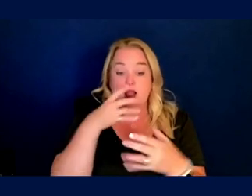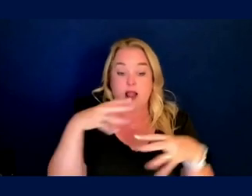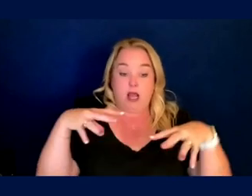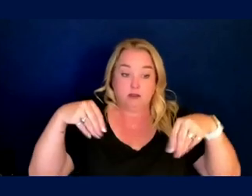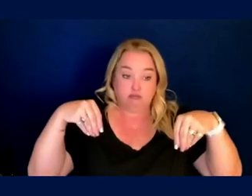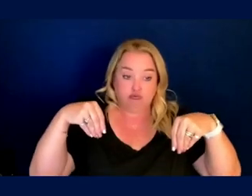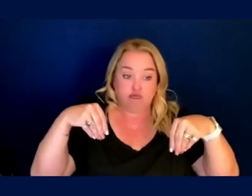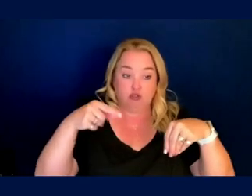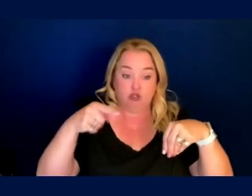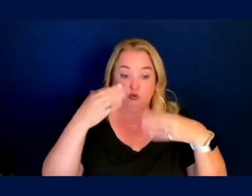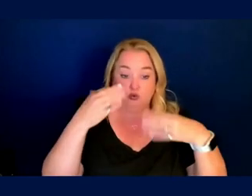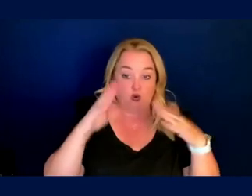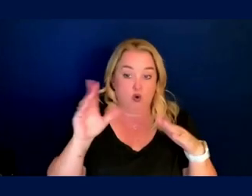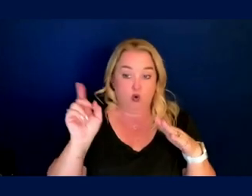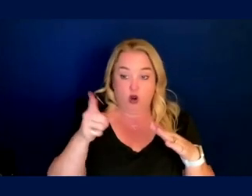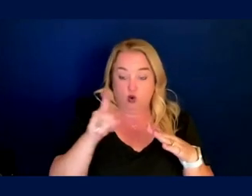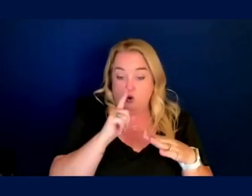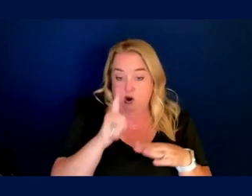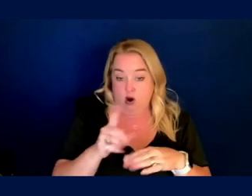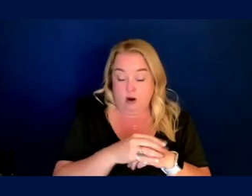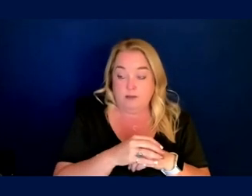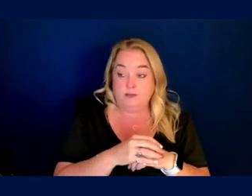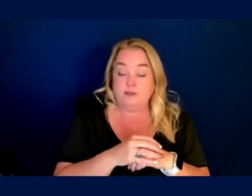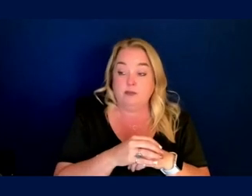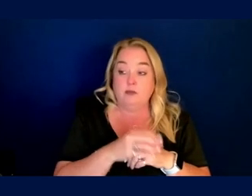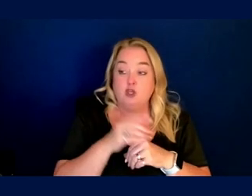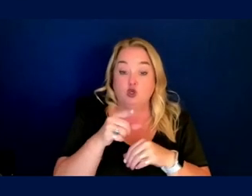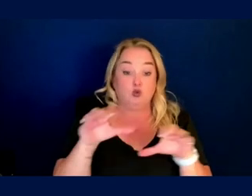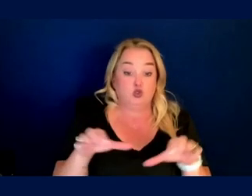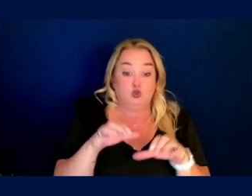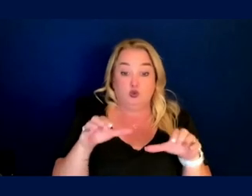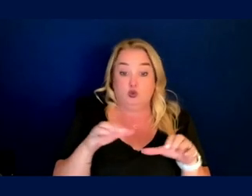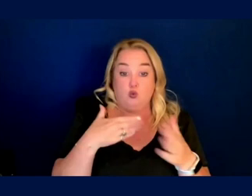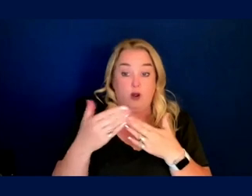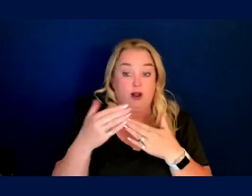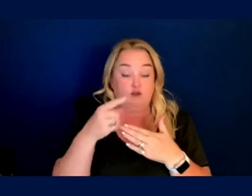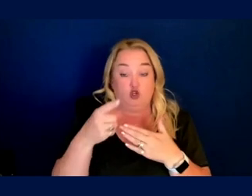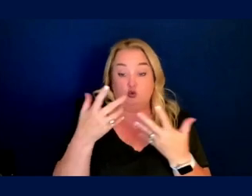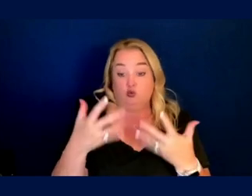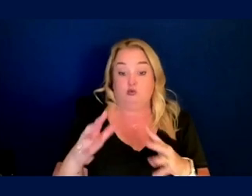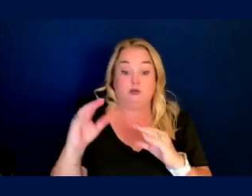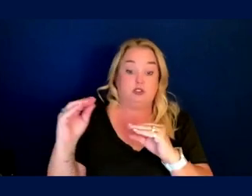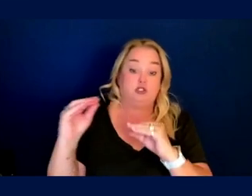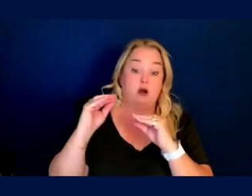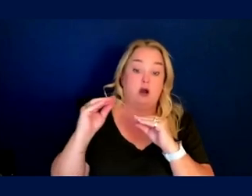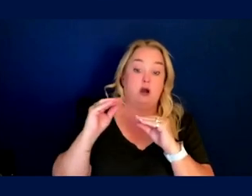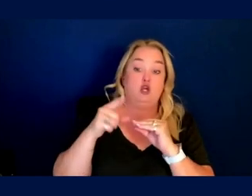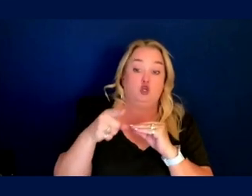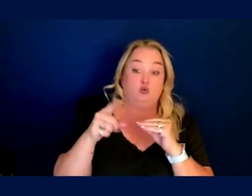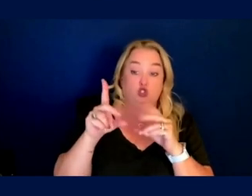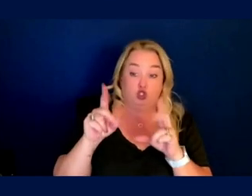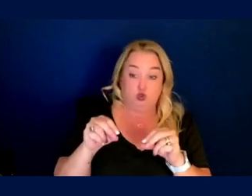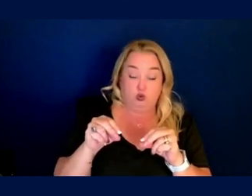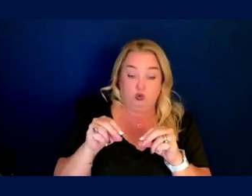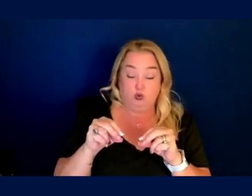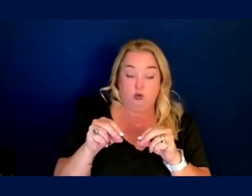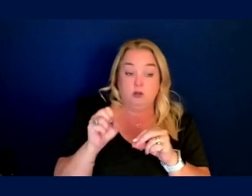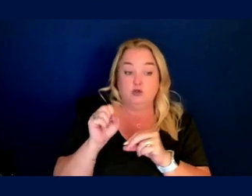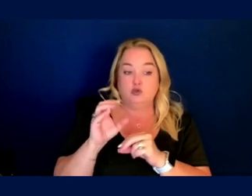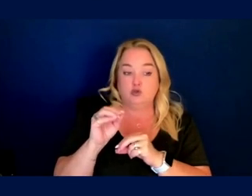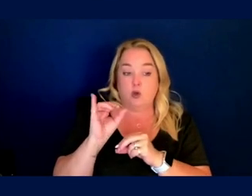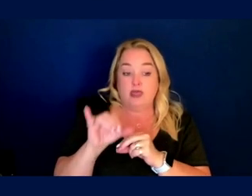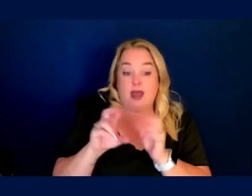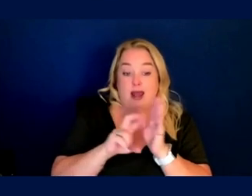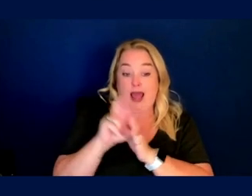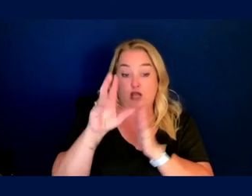dead. You don't know how far rescue is, right? And so you just do what you're trained to do and what the environment allows you to do, right? And so an